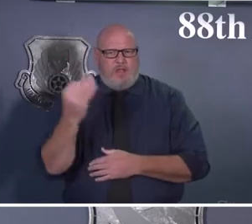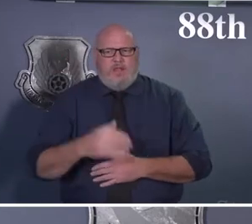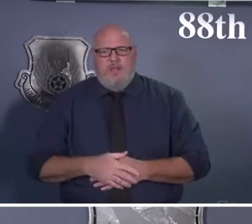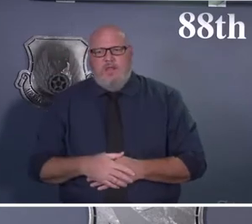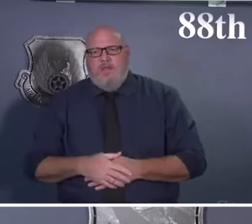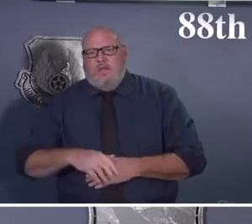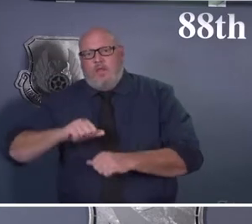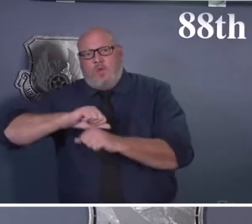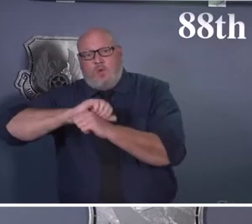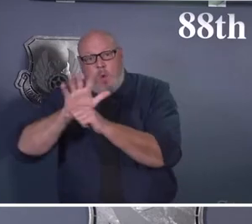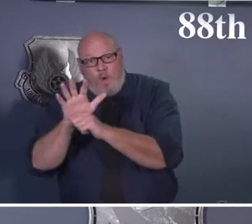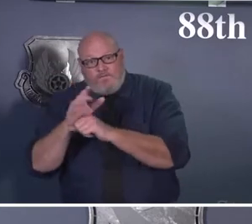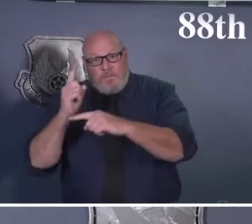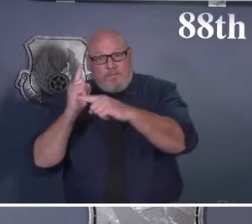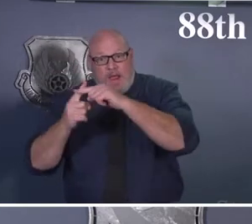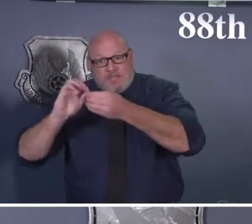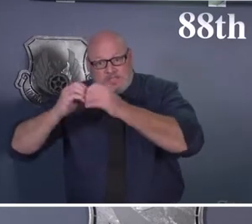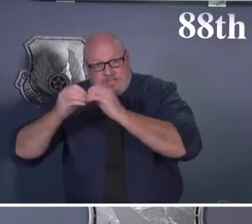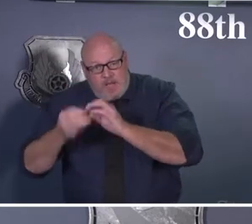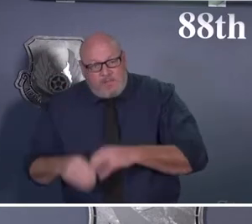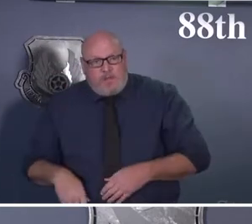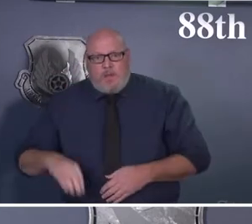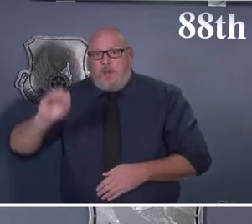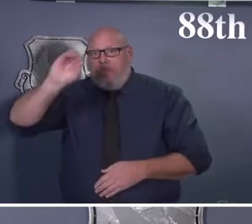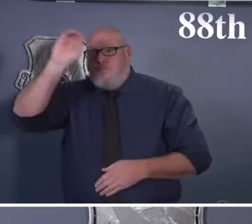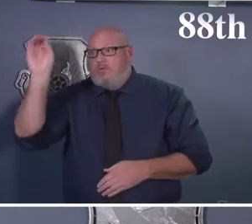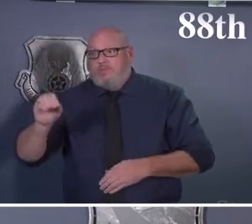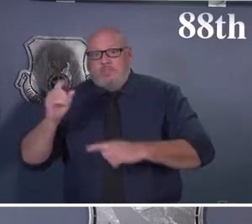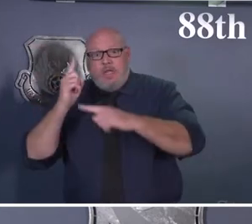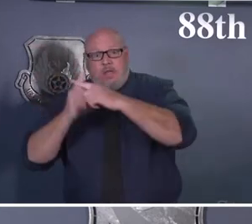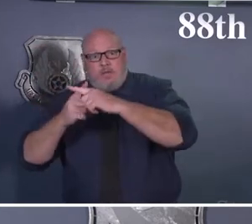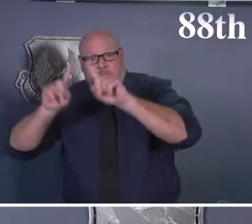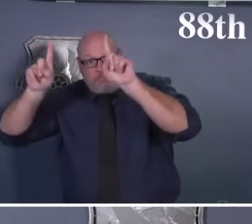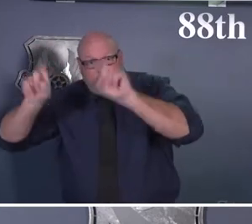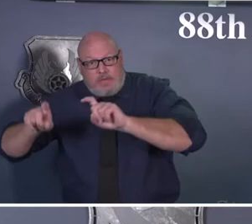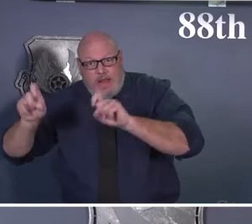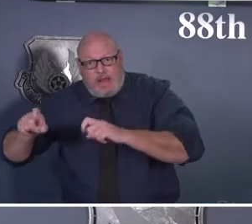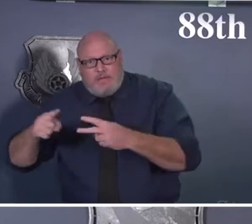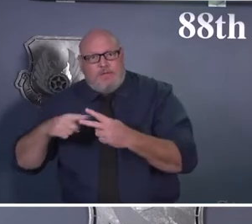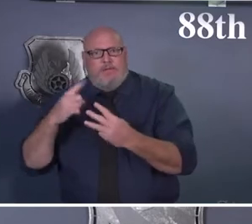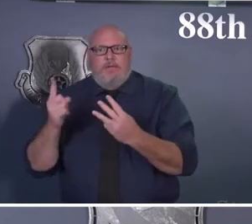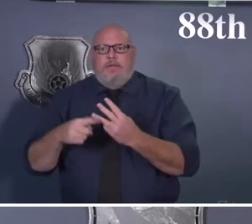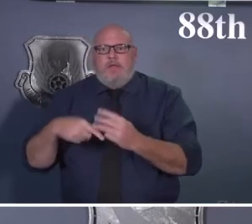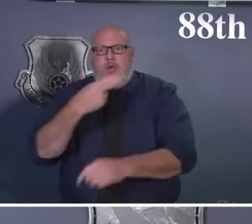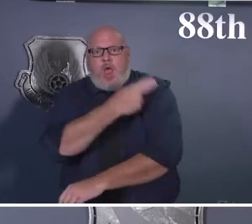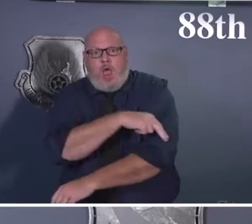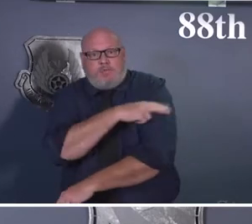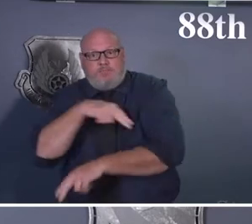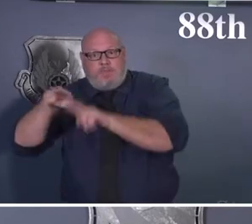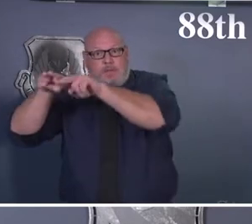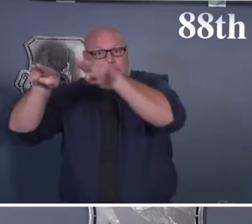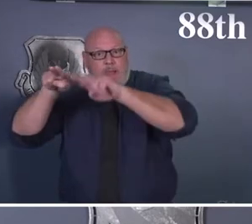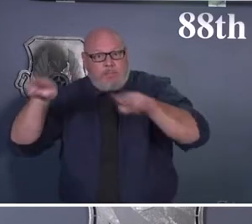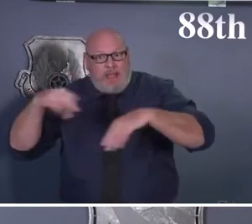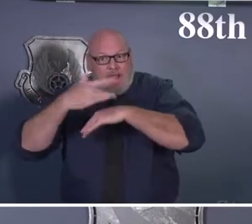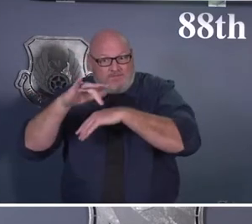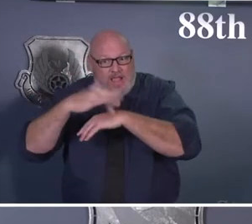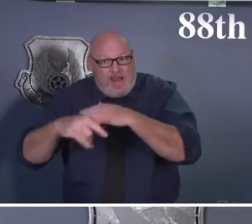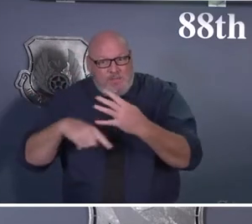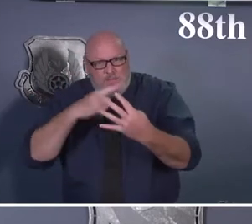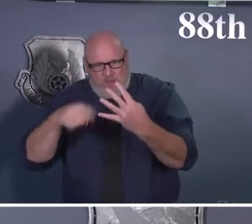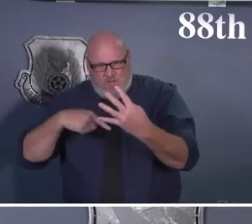new case trending, percent positivity rate, and hospital capacity to see if and when we can make the transition to the next